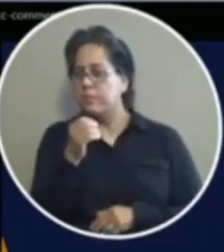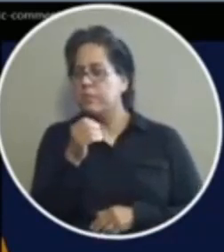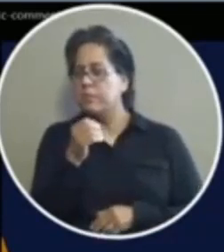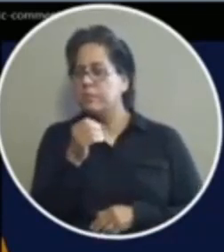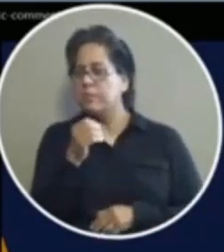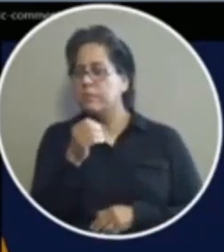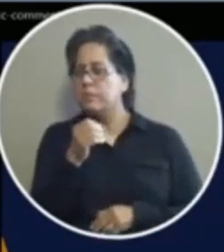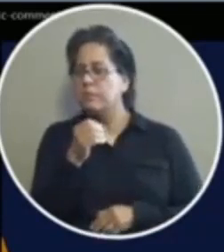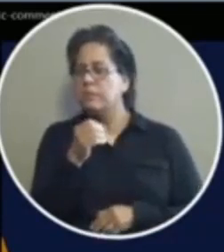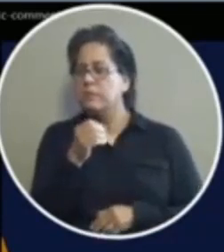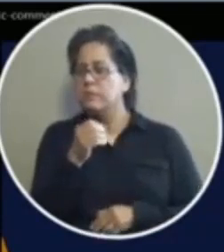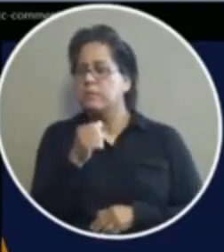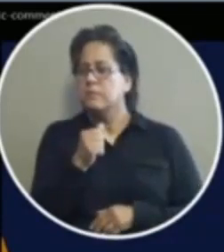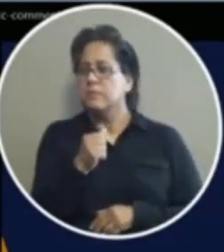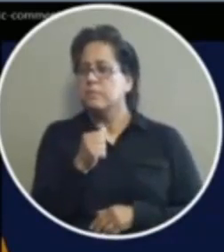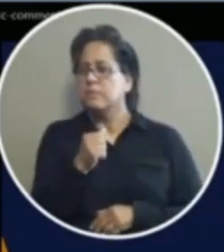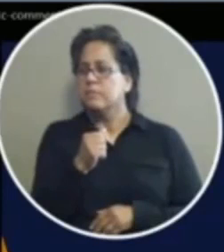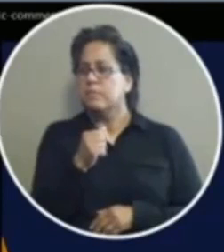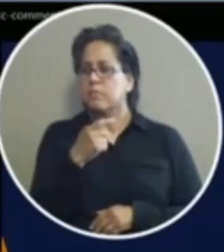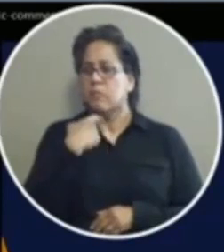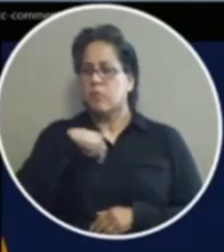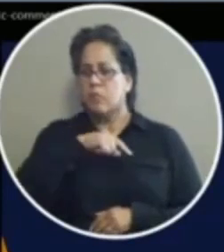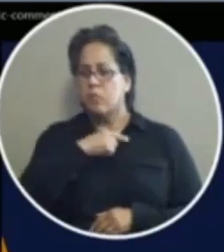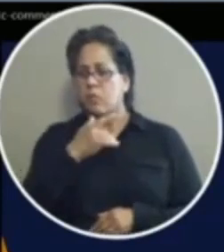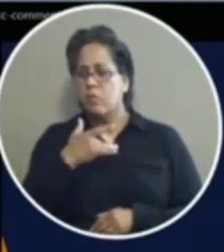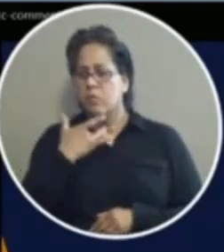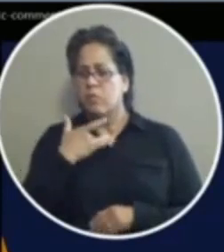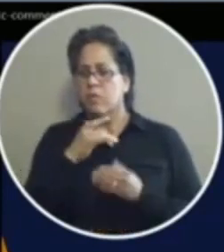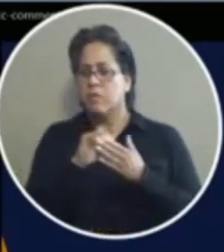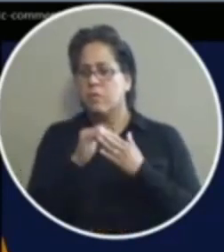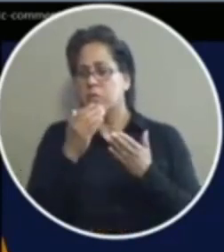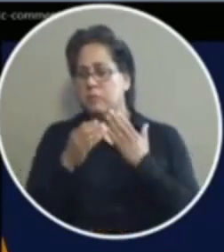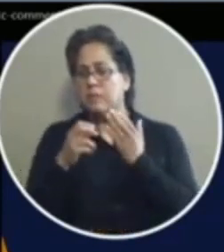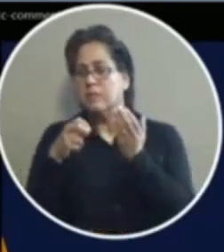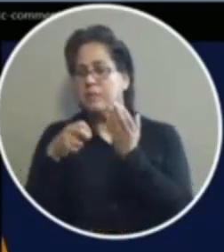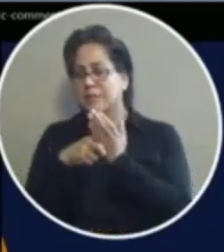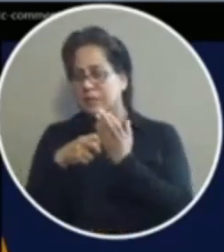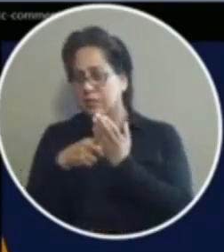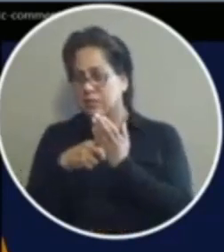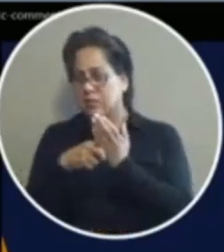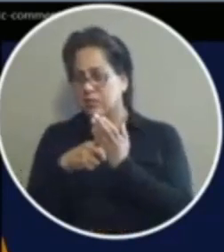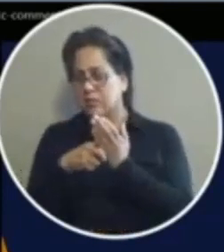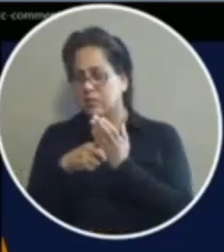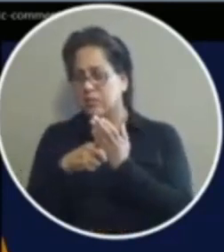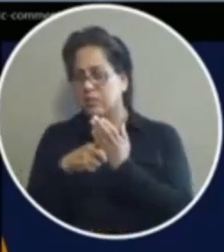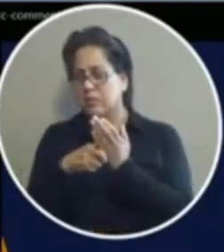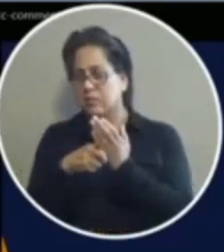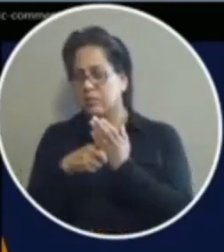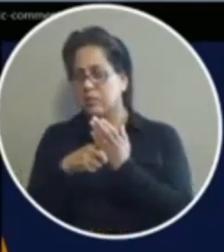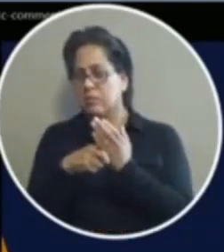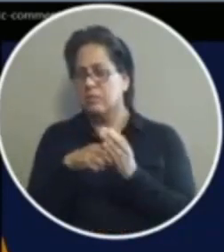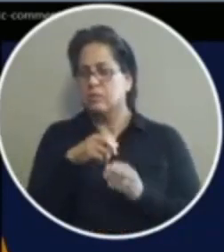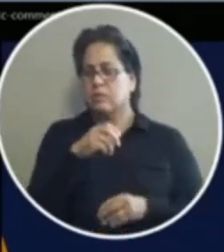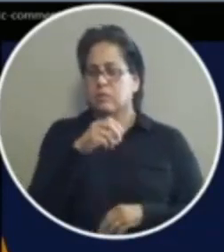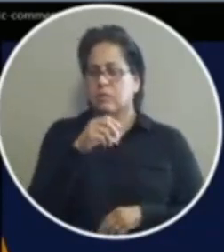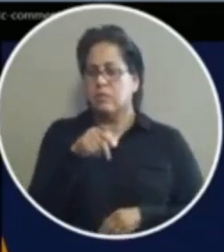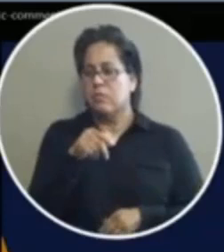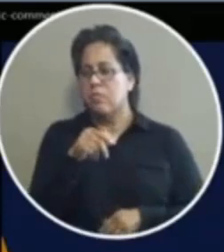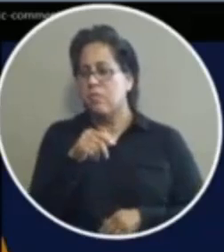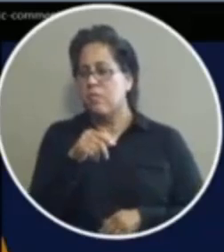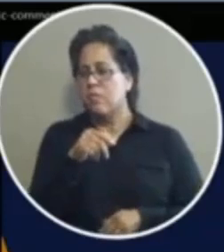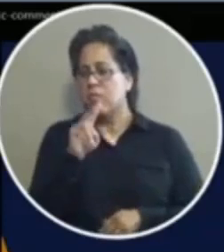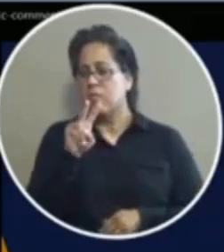even broader to me we felt that citations for violating health orders